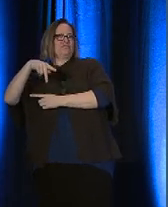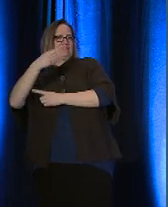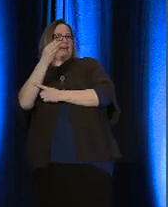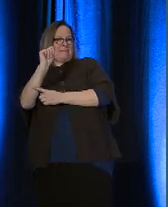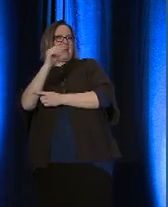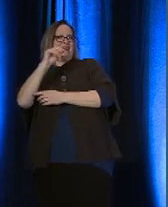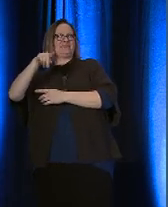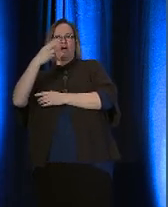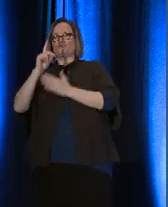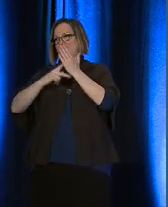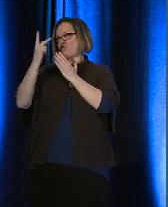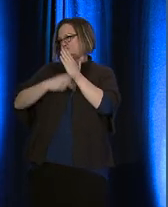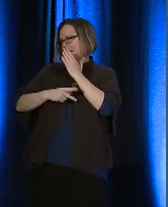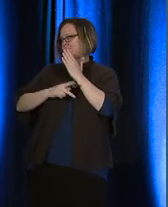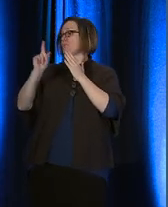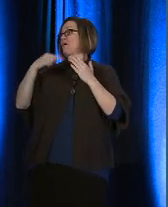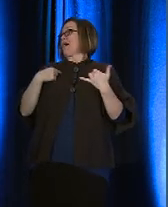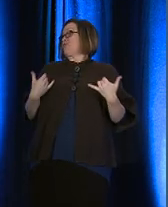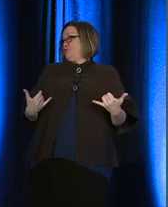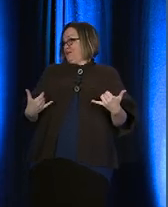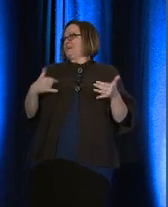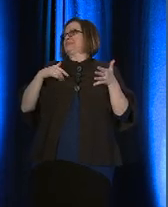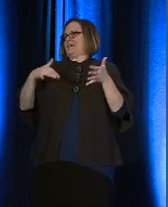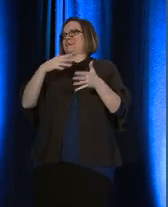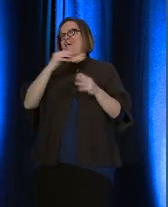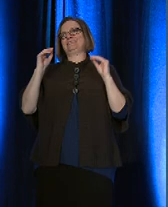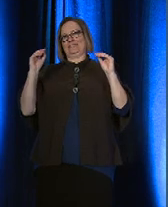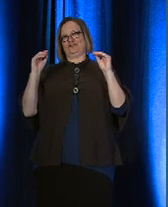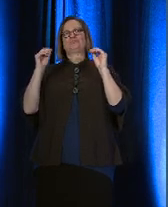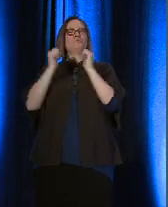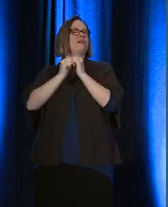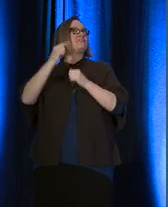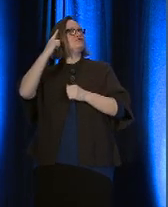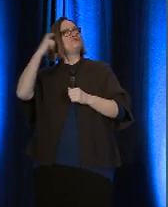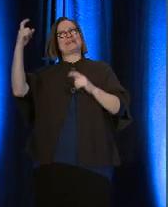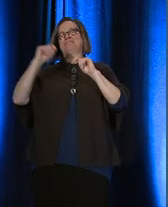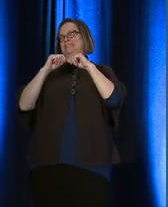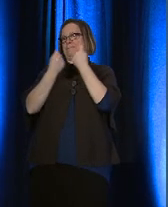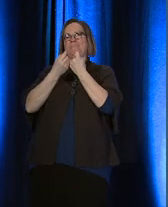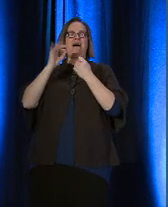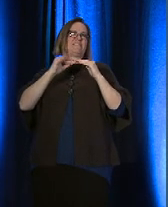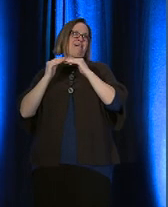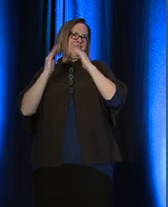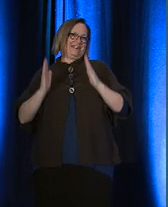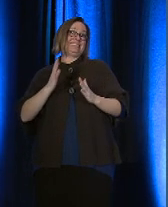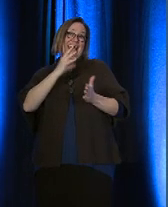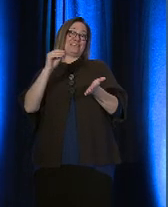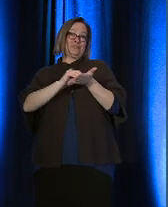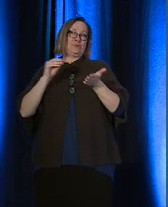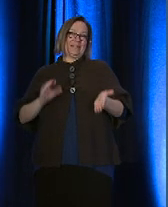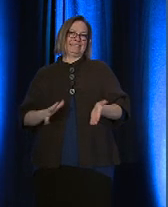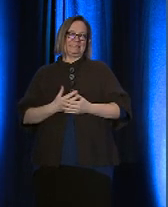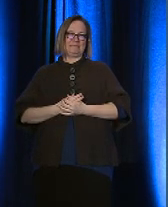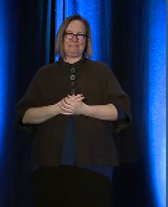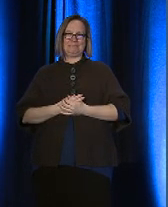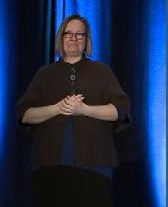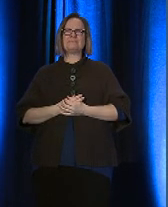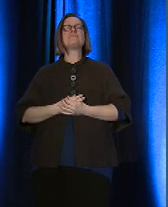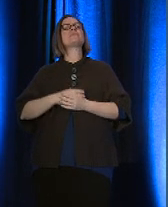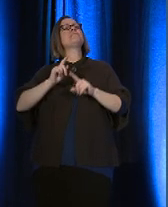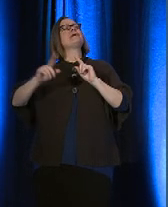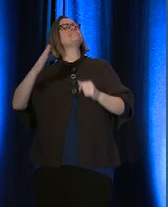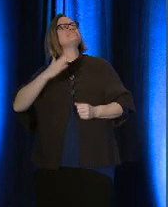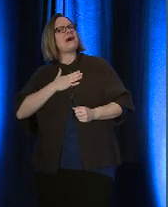and doctoral program, where I currently study and teach with a dream team of colleagues and students. But my